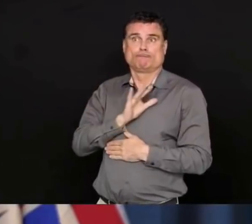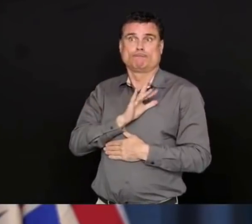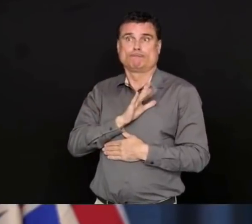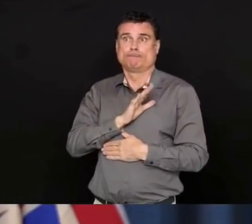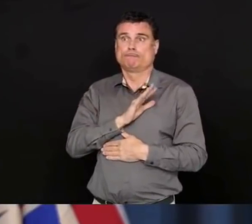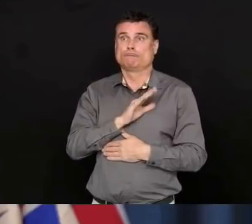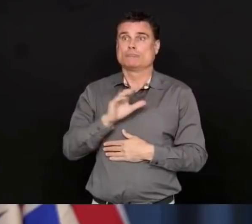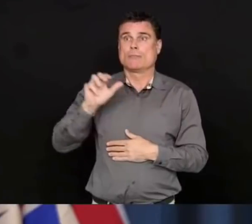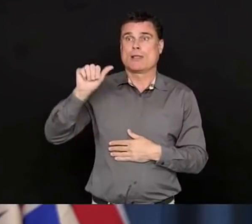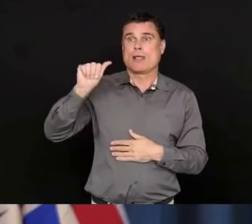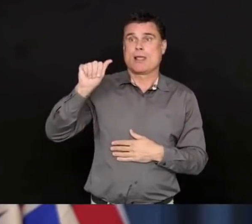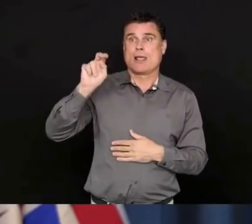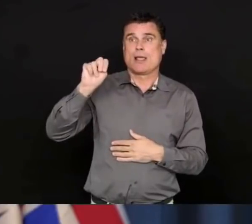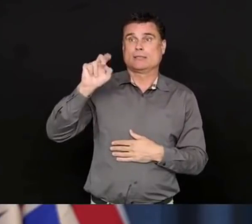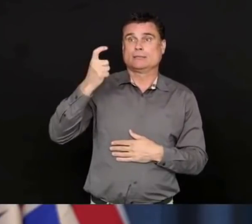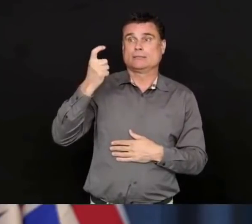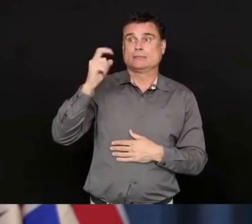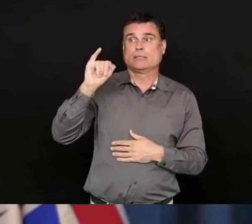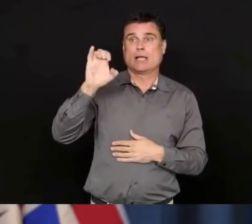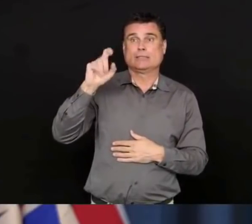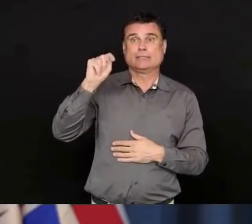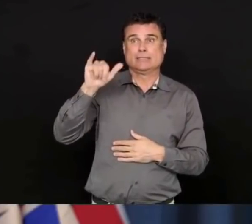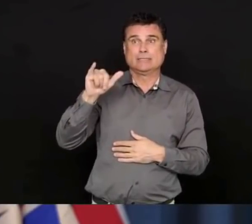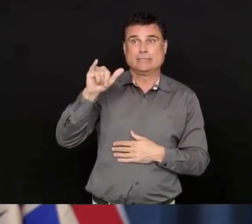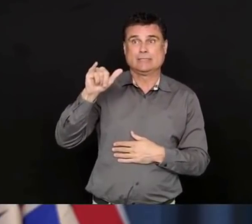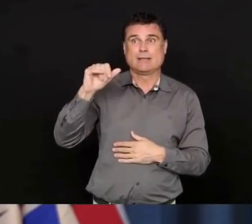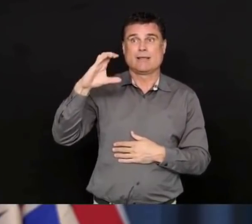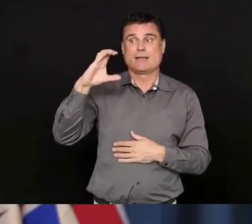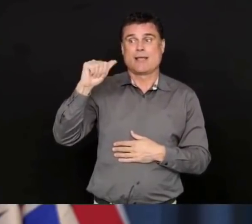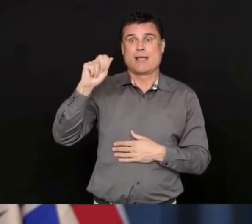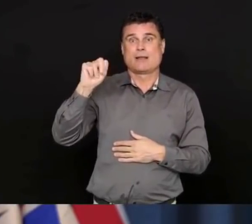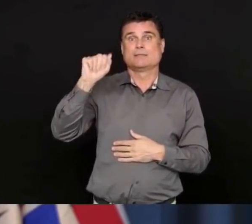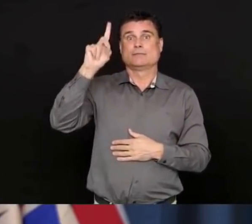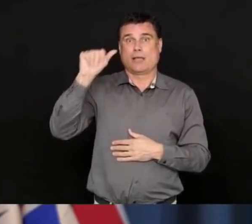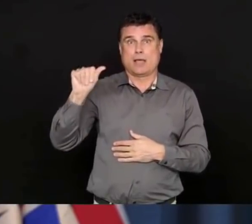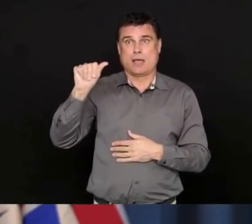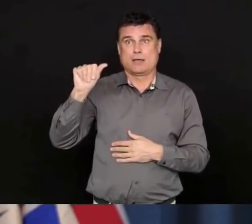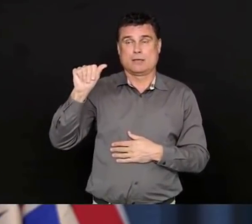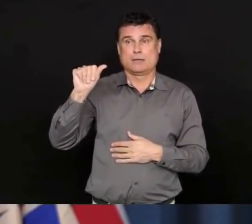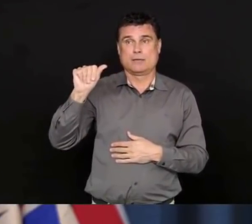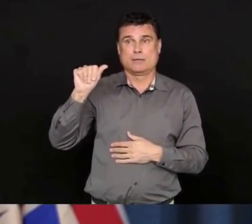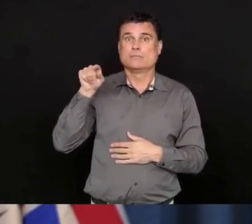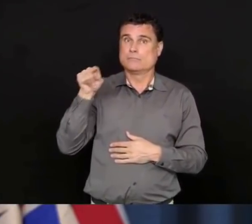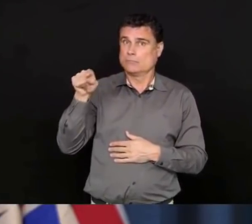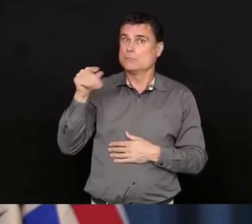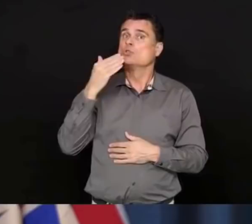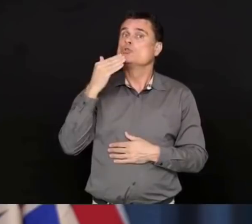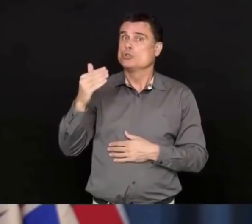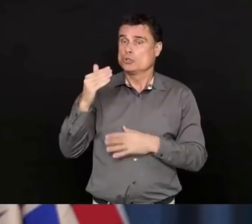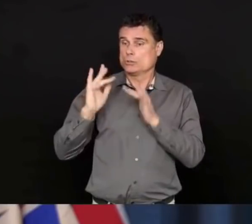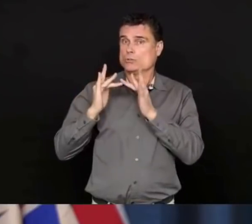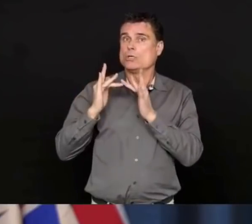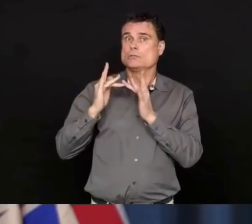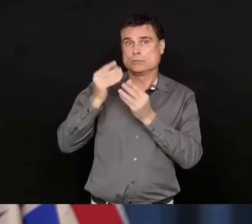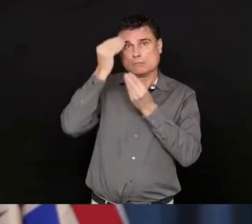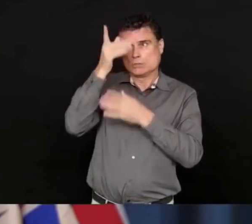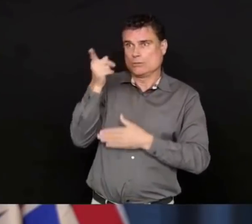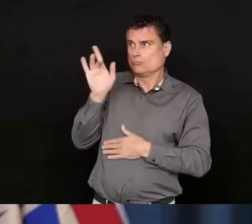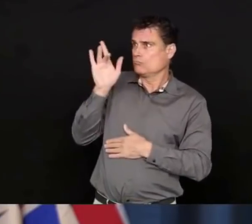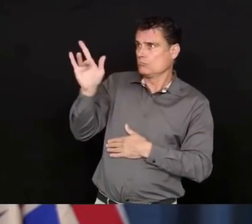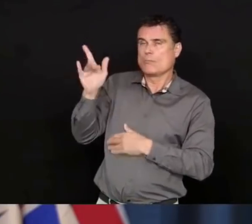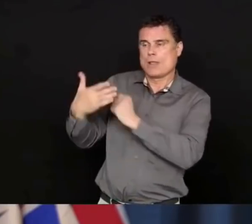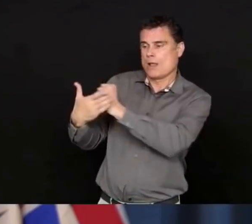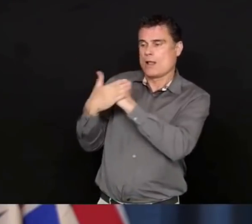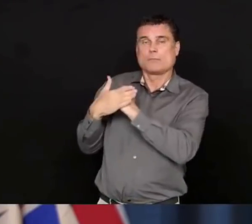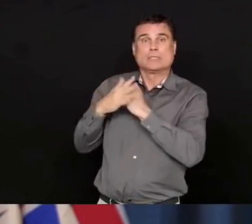you're dealing with COVID-19, and also for young people people and people in your life to support them as well.